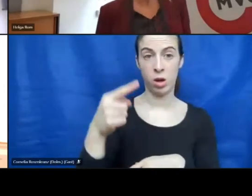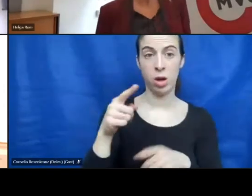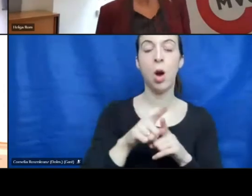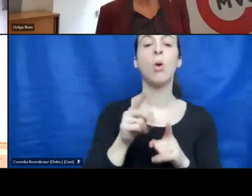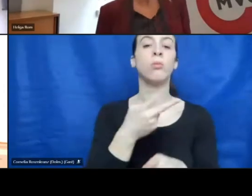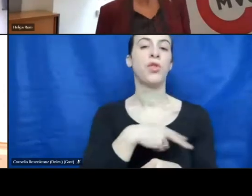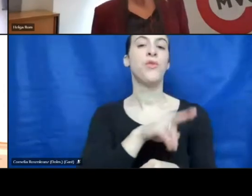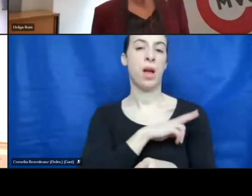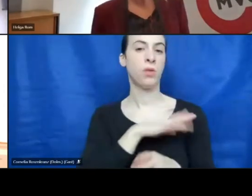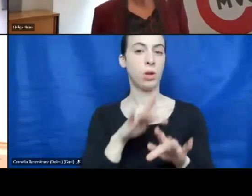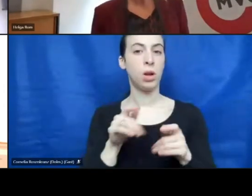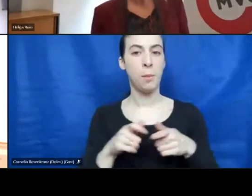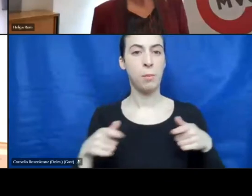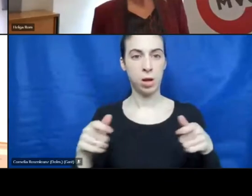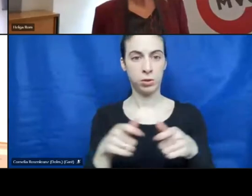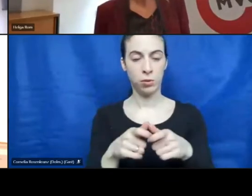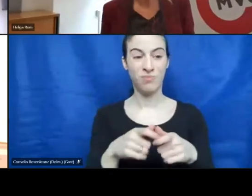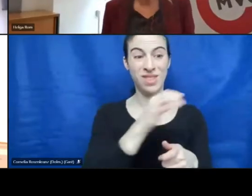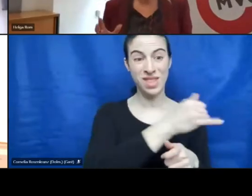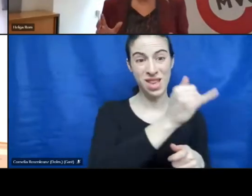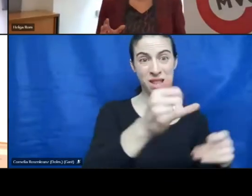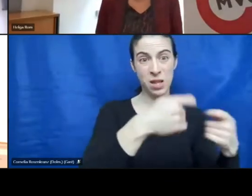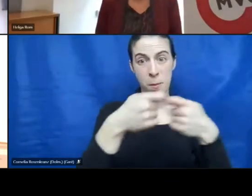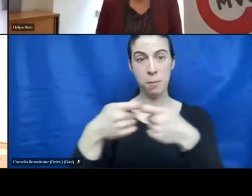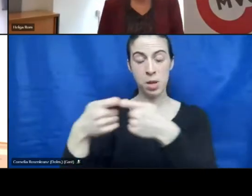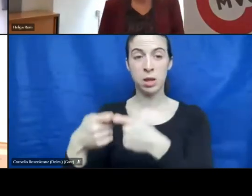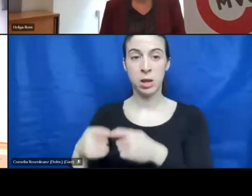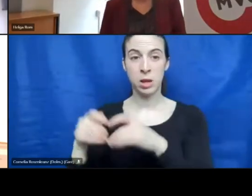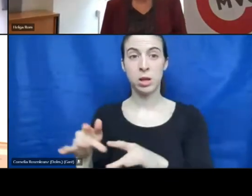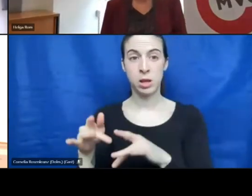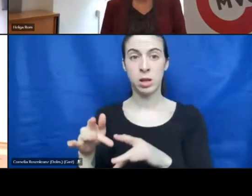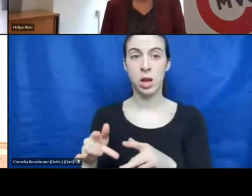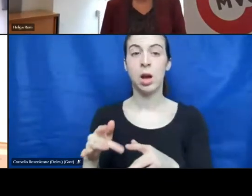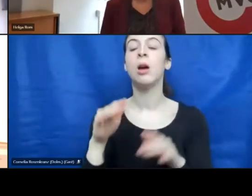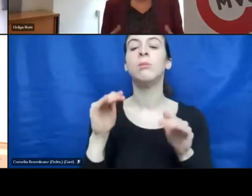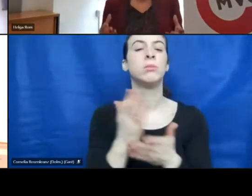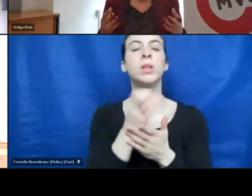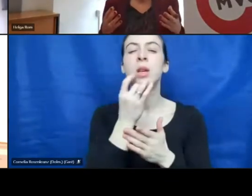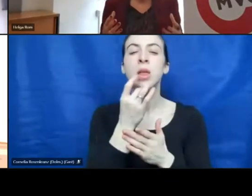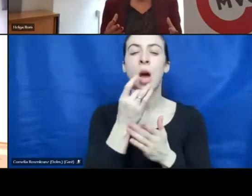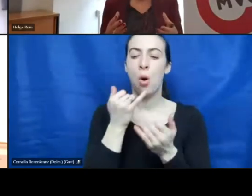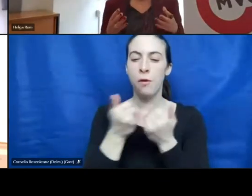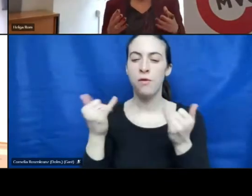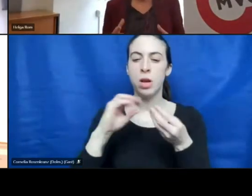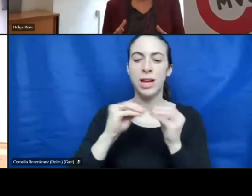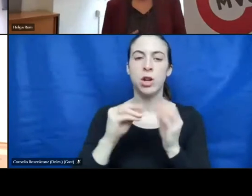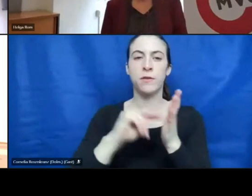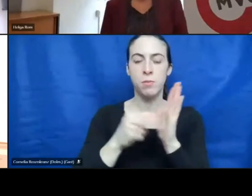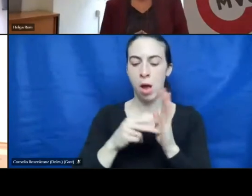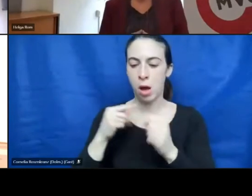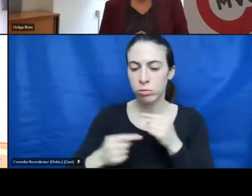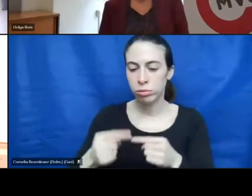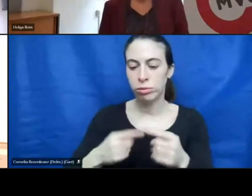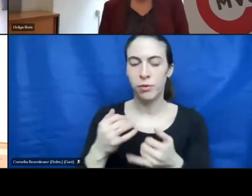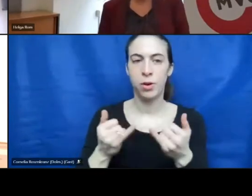platform, and each member has a well-operating business plan in it. We will be convinced